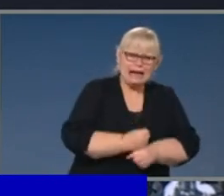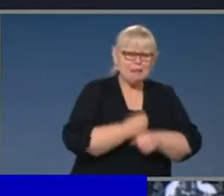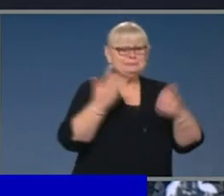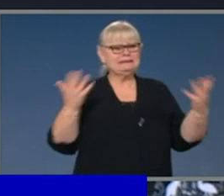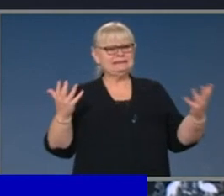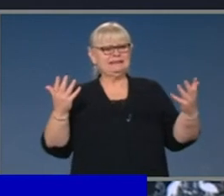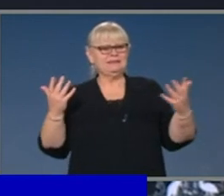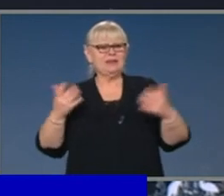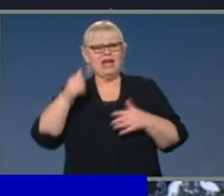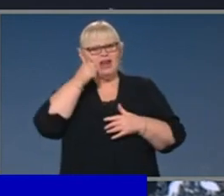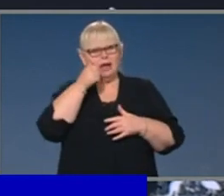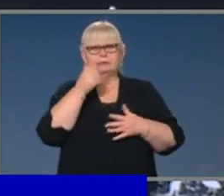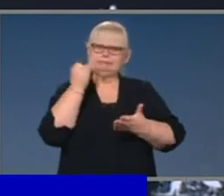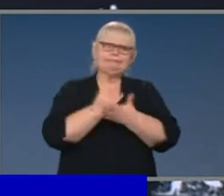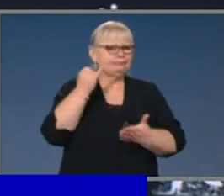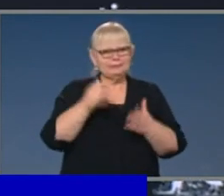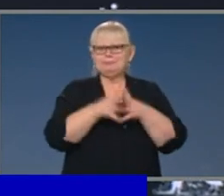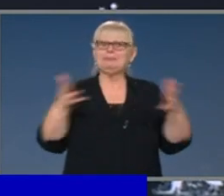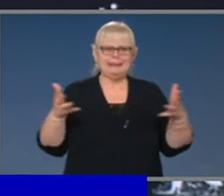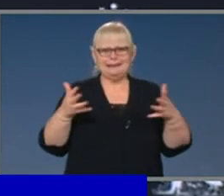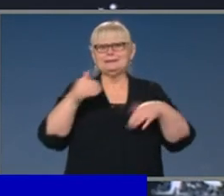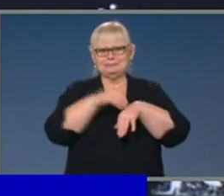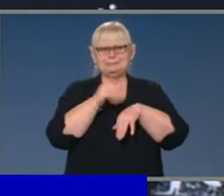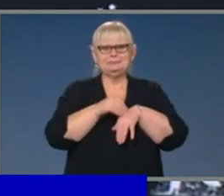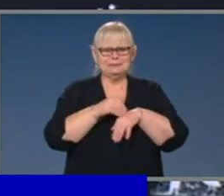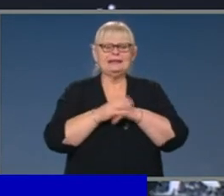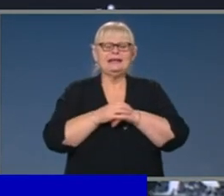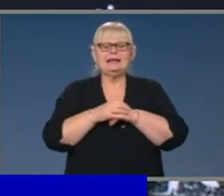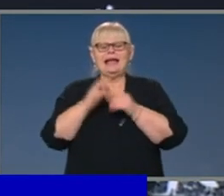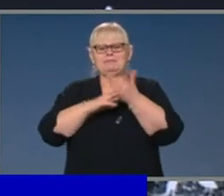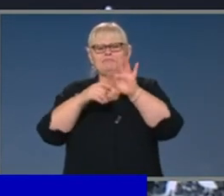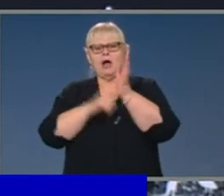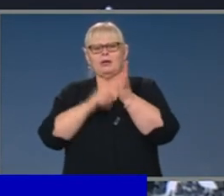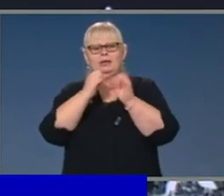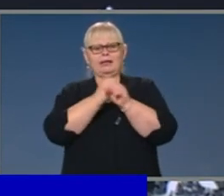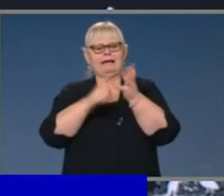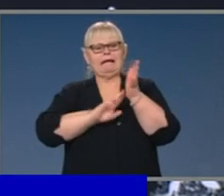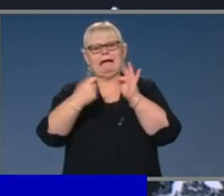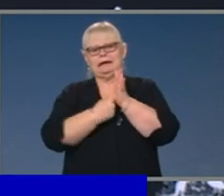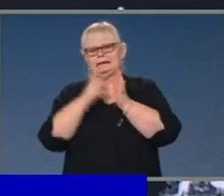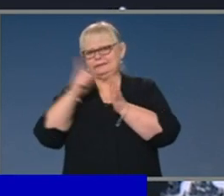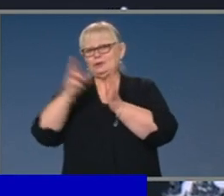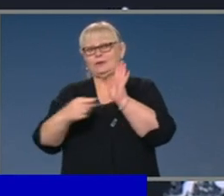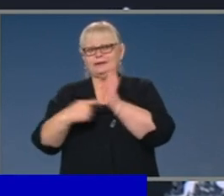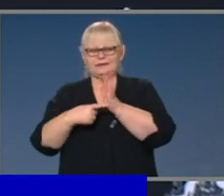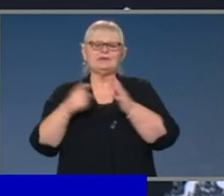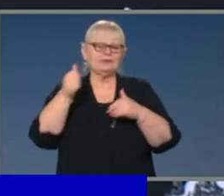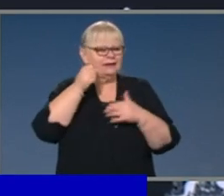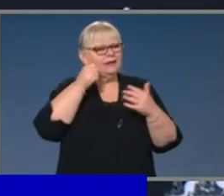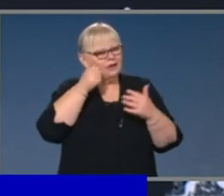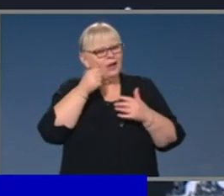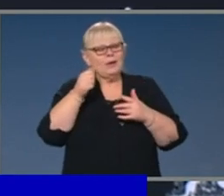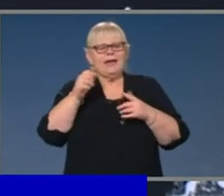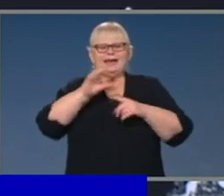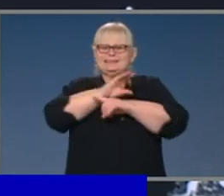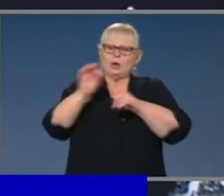the areas of failure when nightclubs have opened. And Michael Gunner, the Chief Minister of the Northern Territory, noted that even though that is not prohibited,